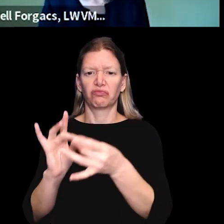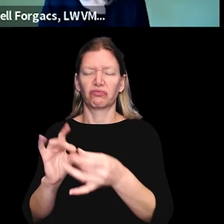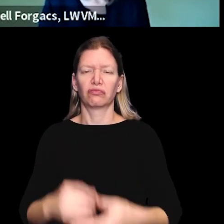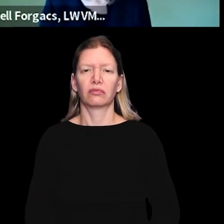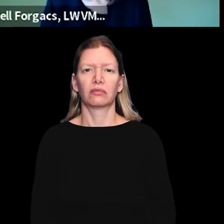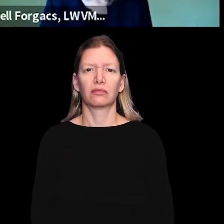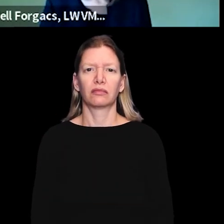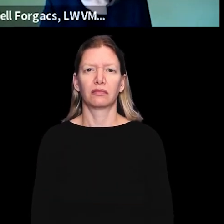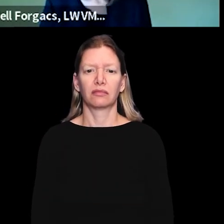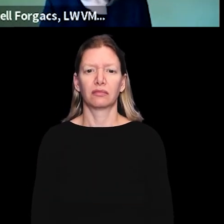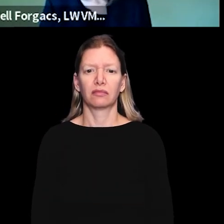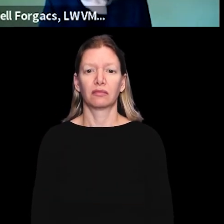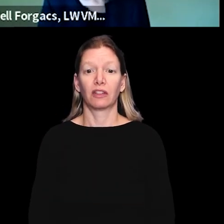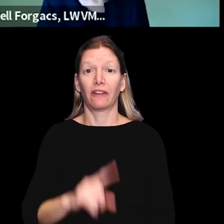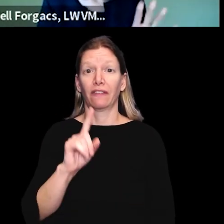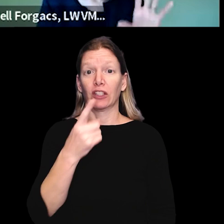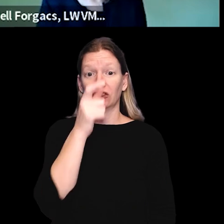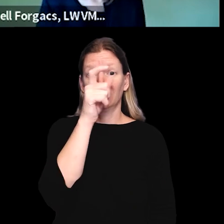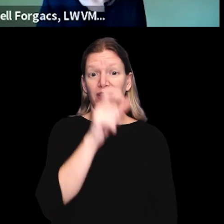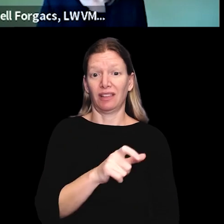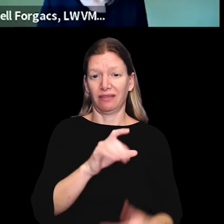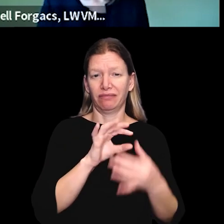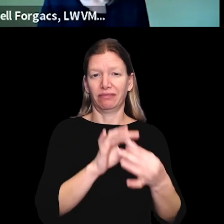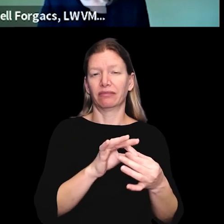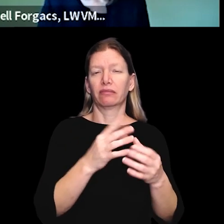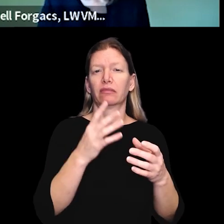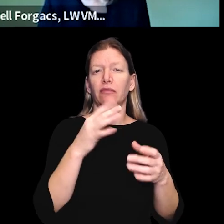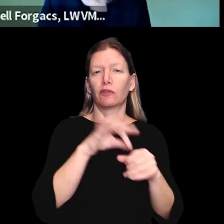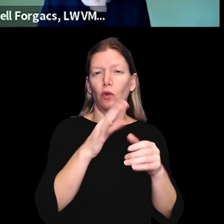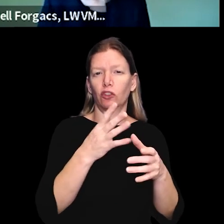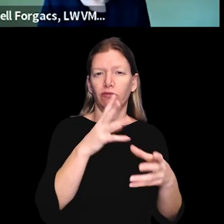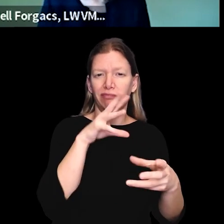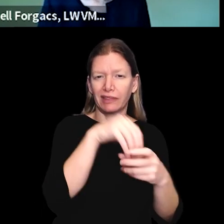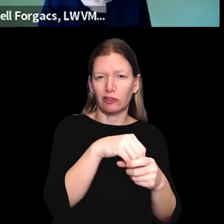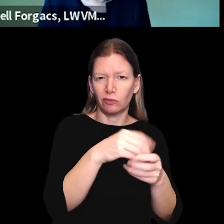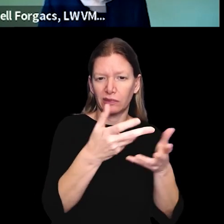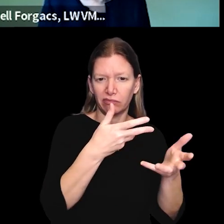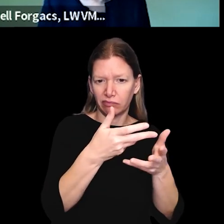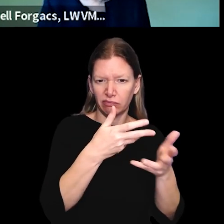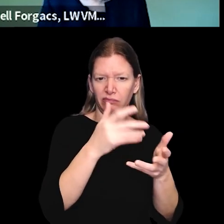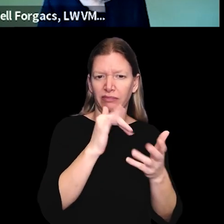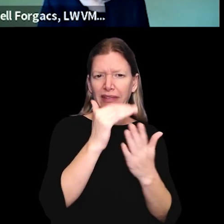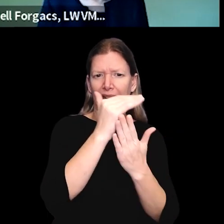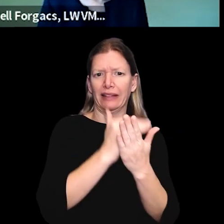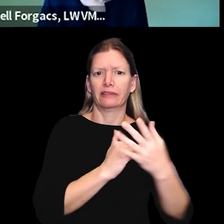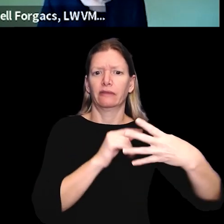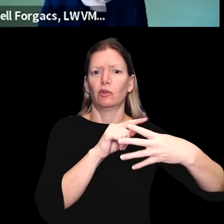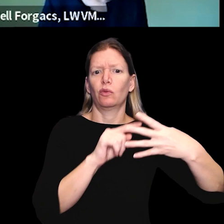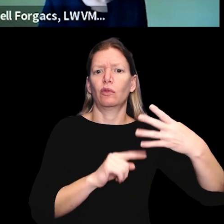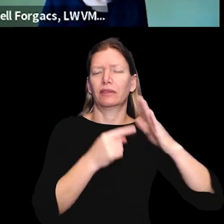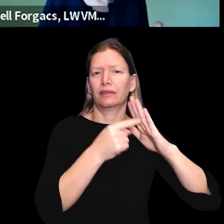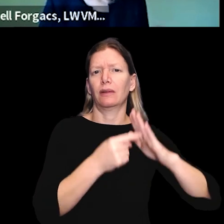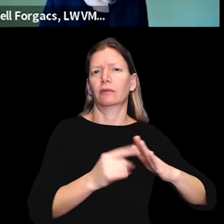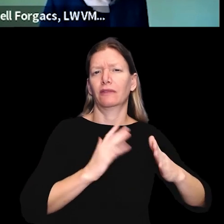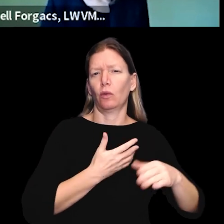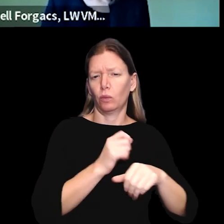those three categories. So the first column on my slide is voter engagement, and it lists